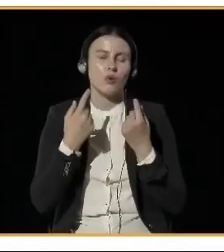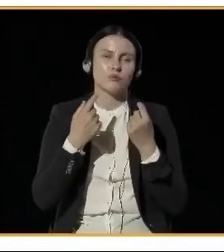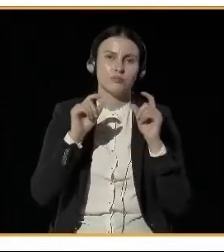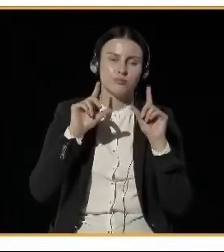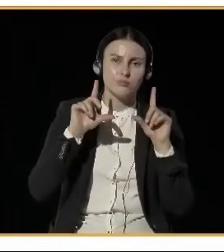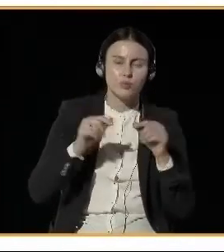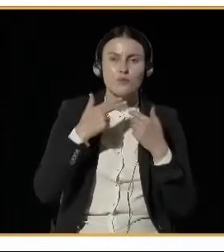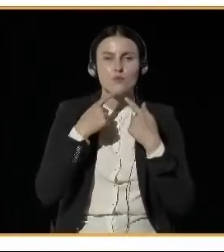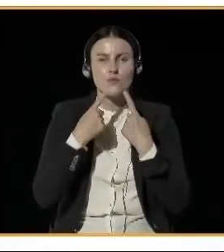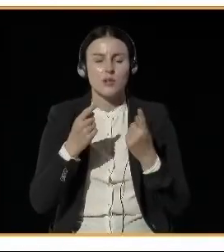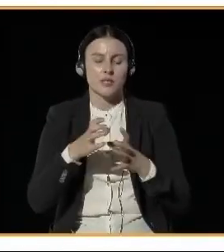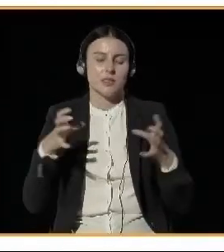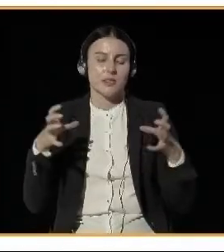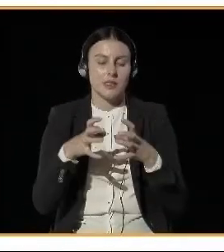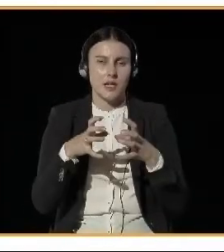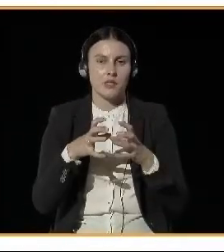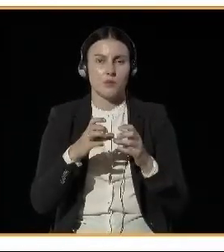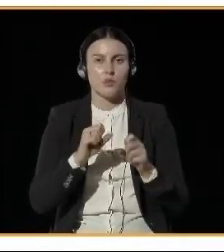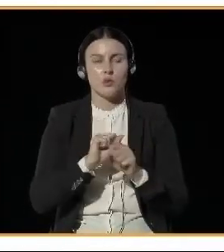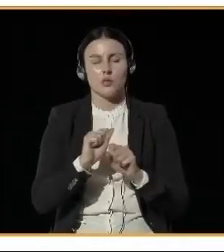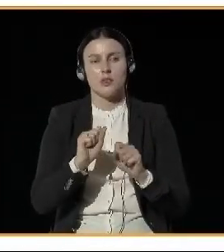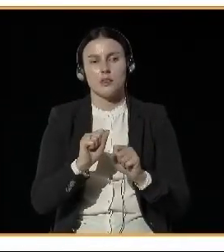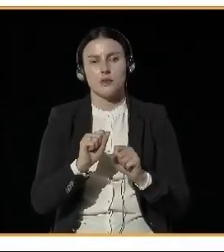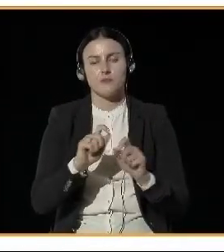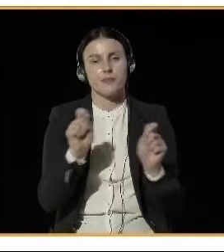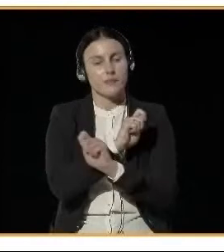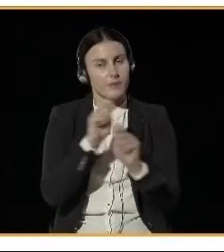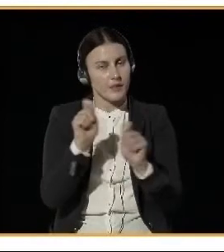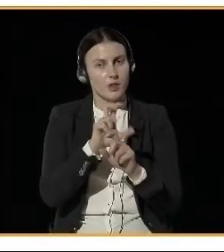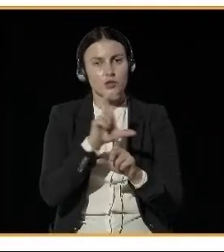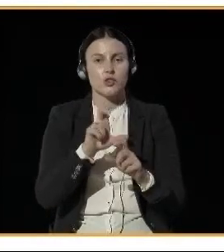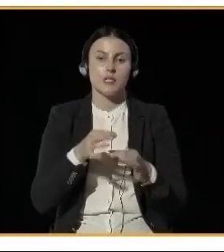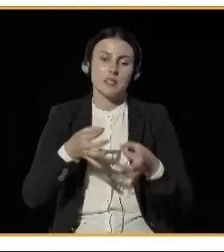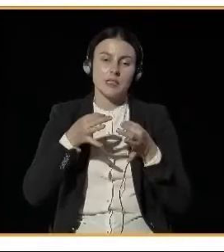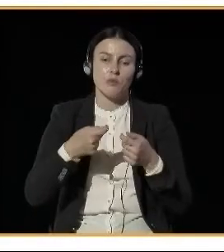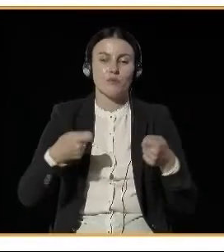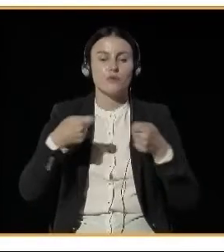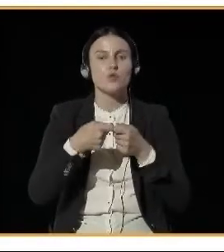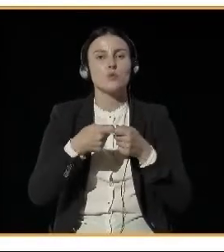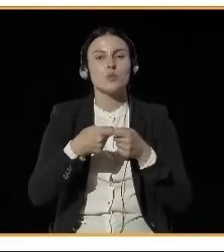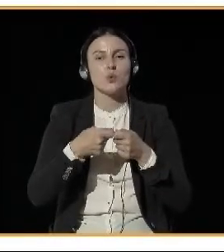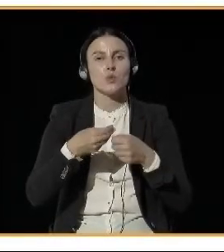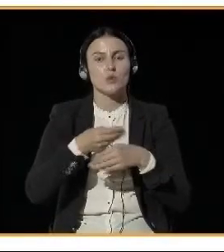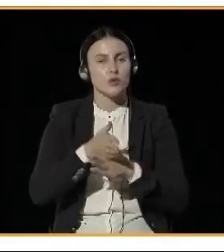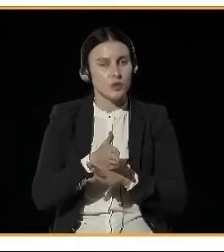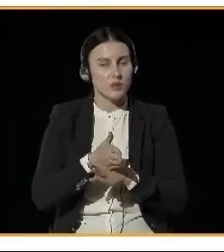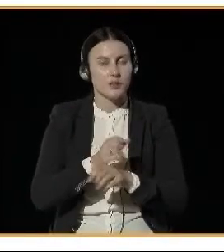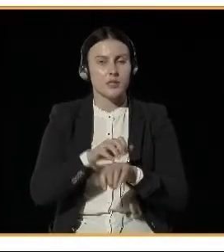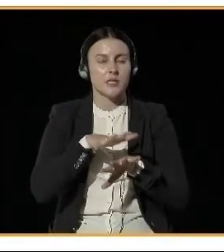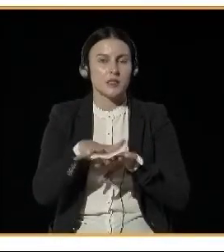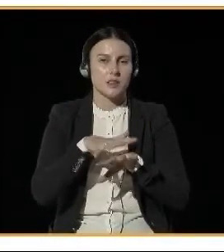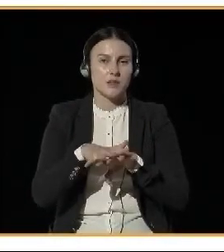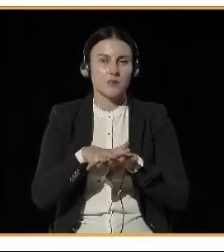And to do so, to encourage people to use those kind of ecological transport, cities